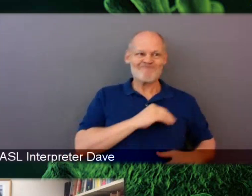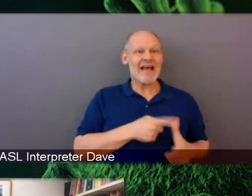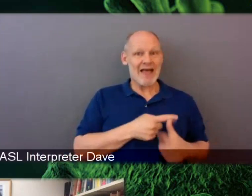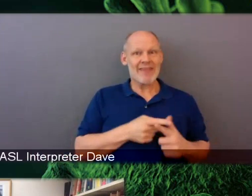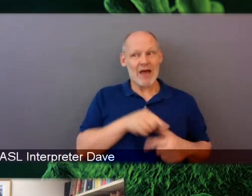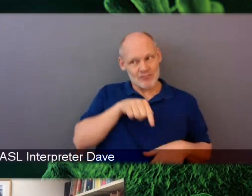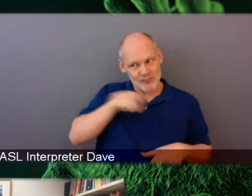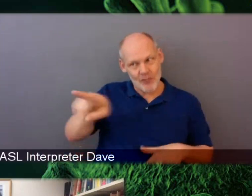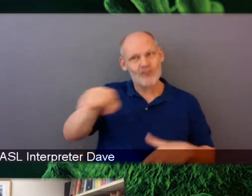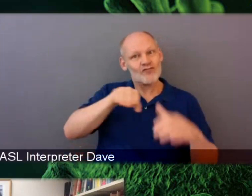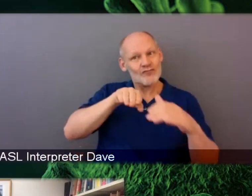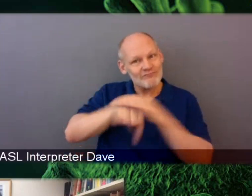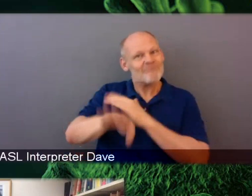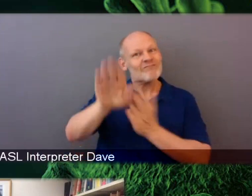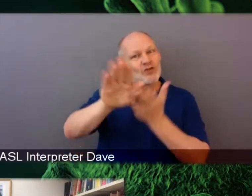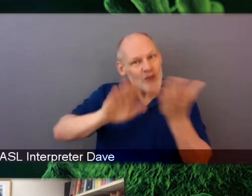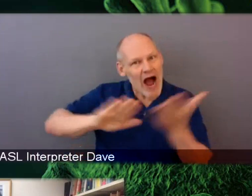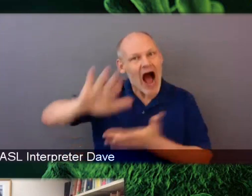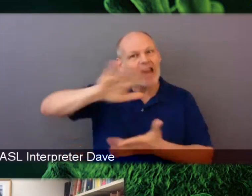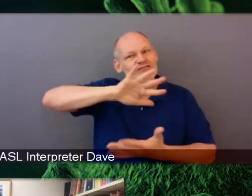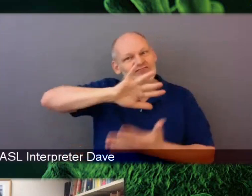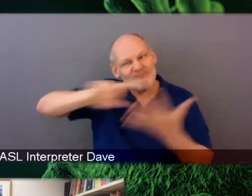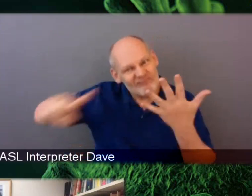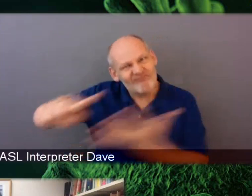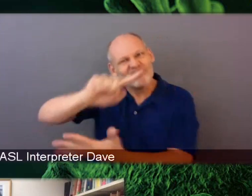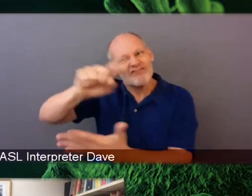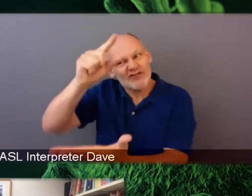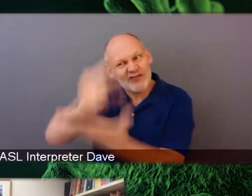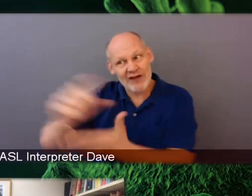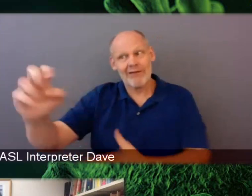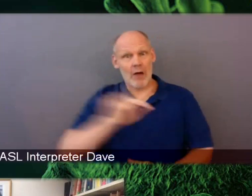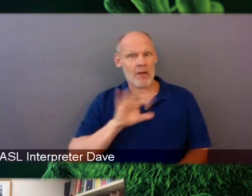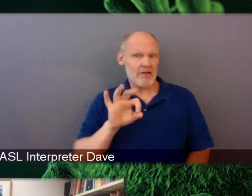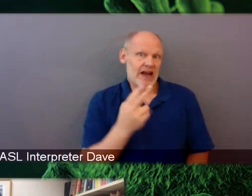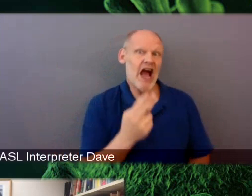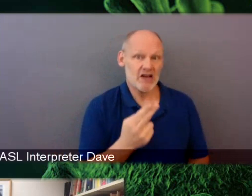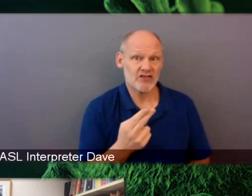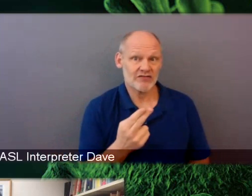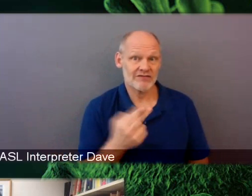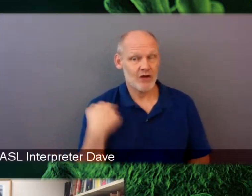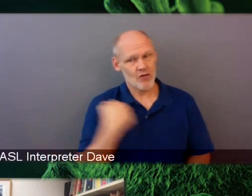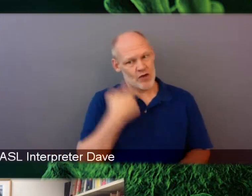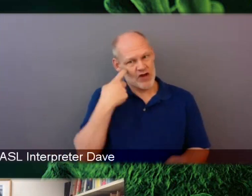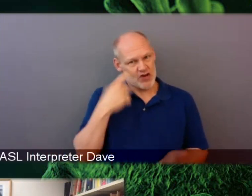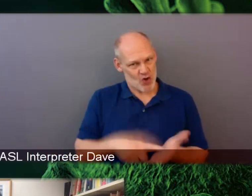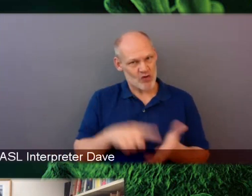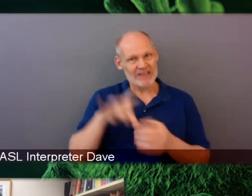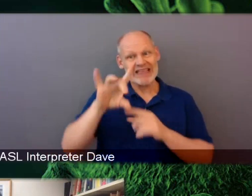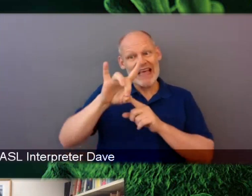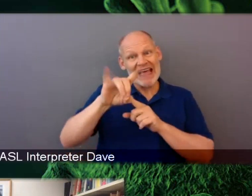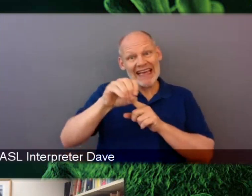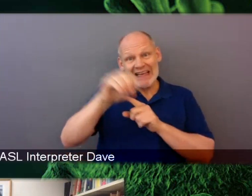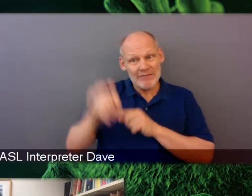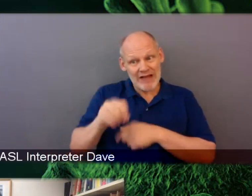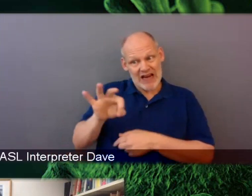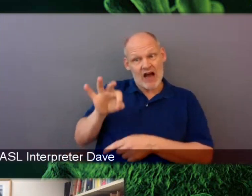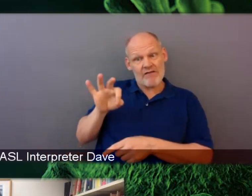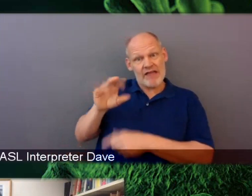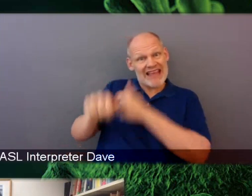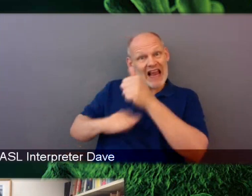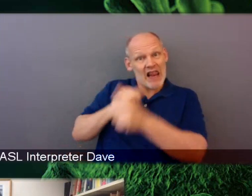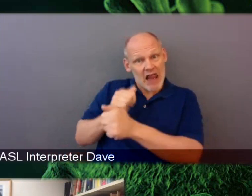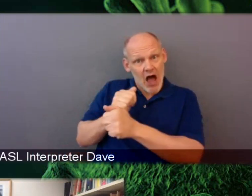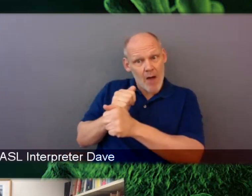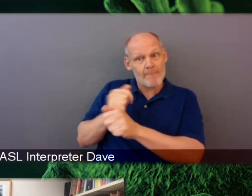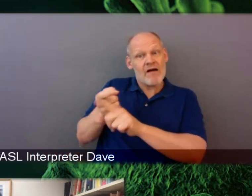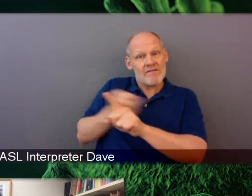Hutch afterwards. Our summer undergraduate research program found that nearly 80 percent of their alums were working in science or were in graduate or